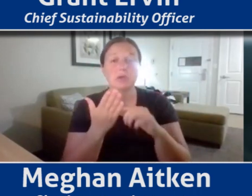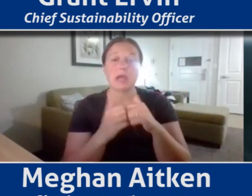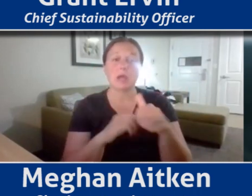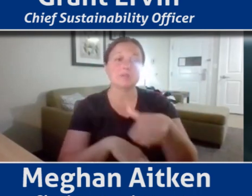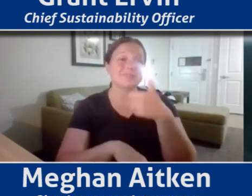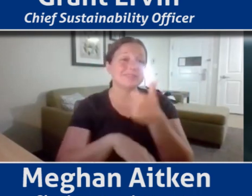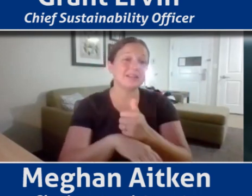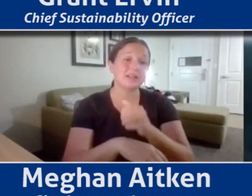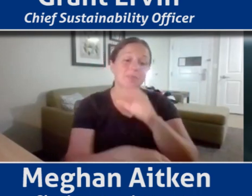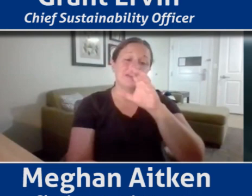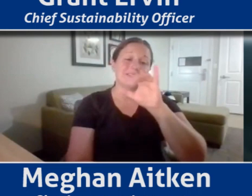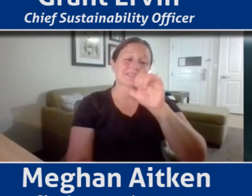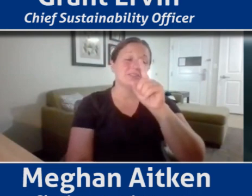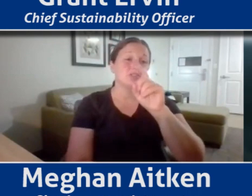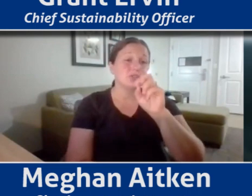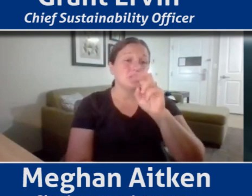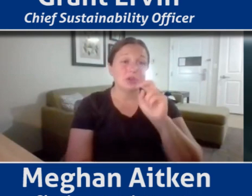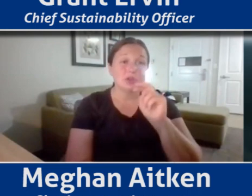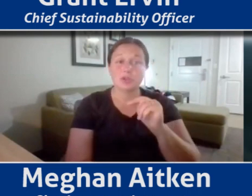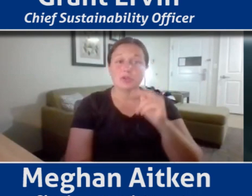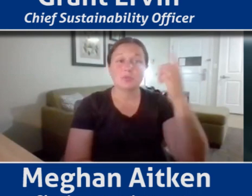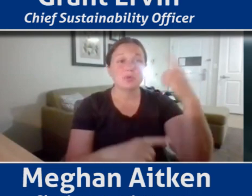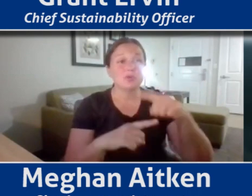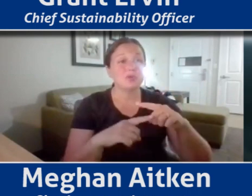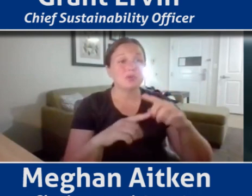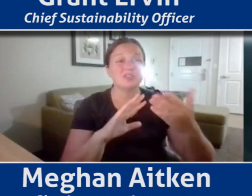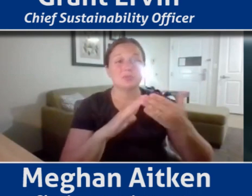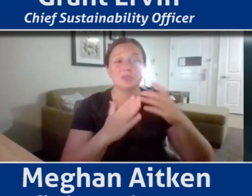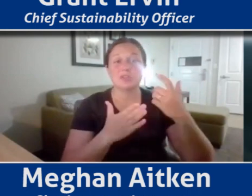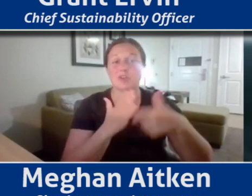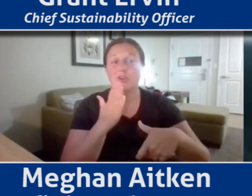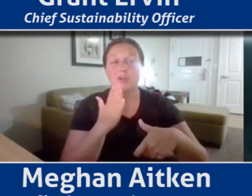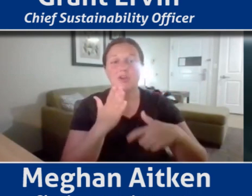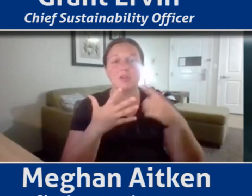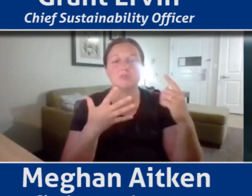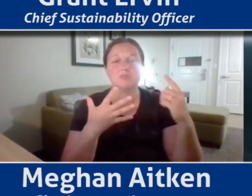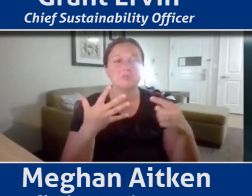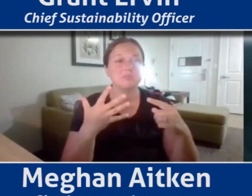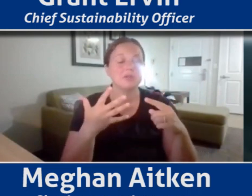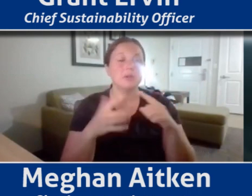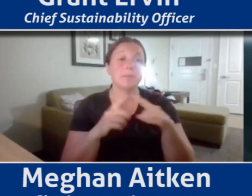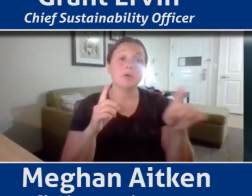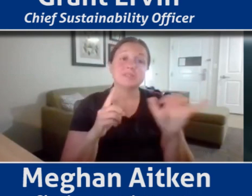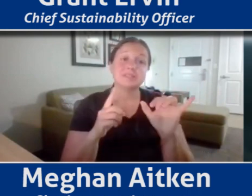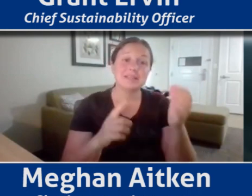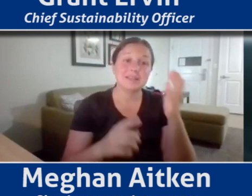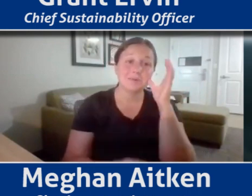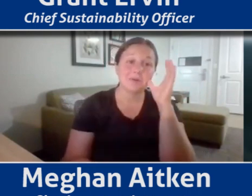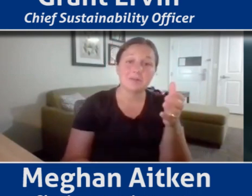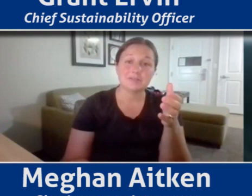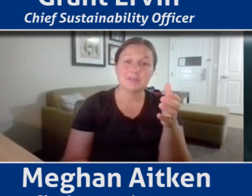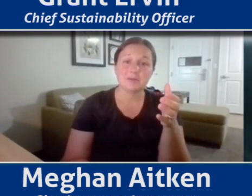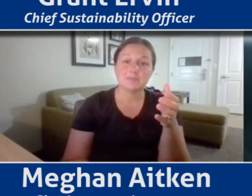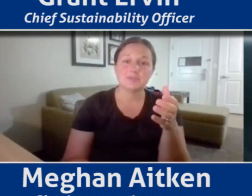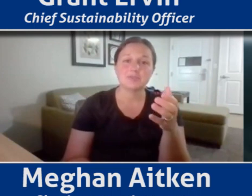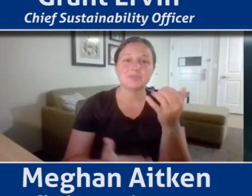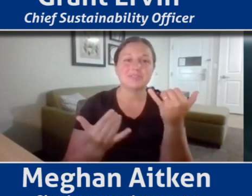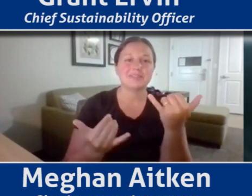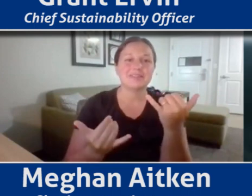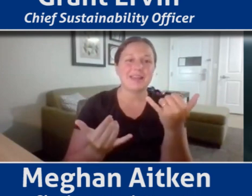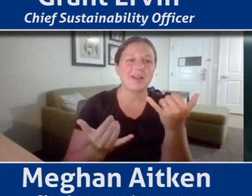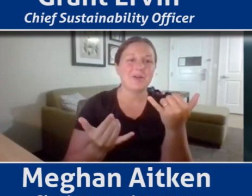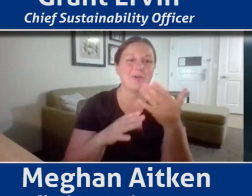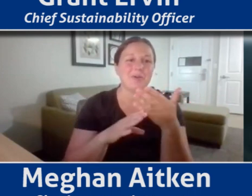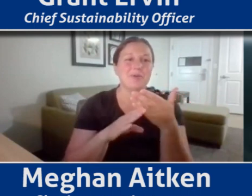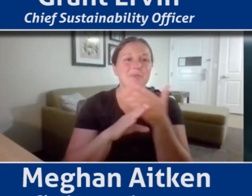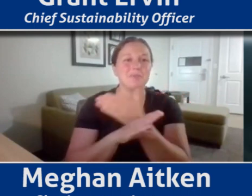that's the same work. That's the same idea, but down to that micro level. Megan, before I go down too much of a